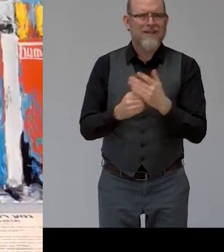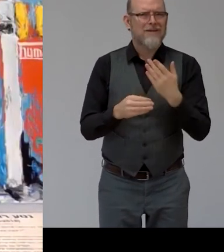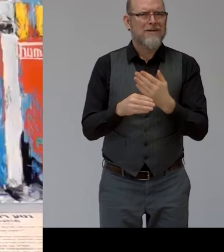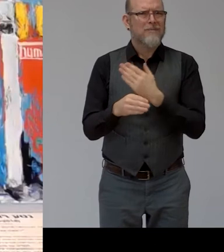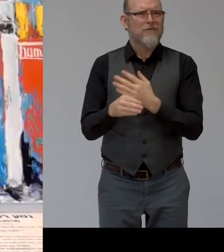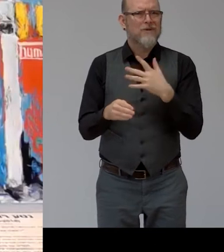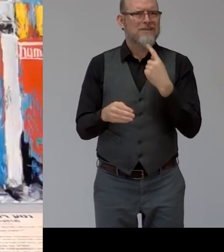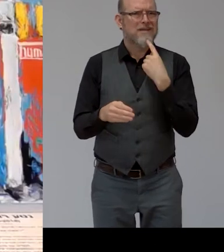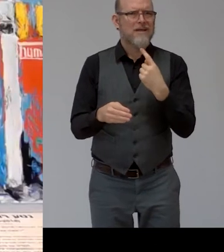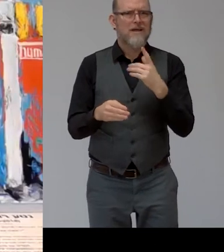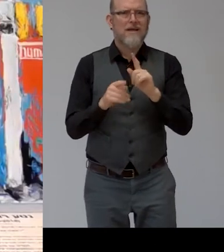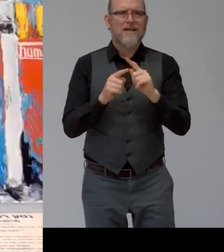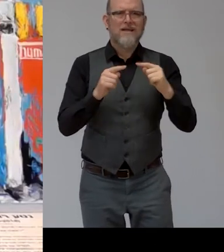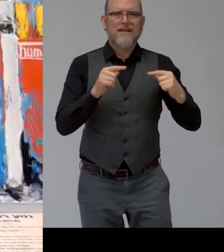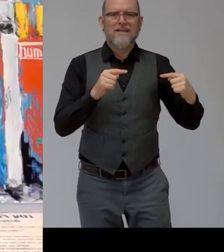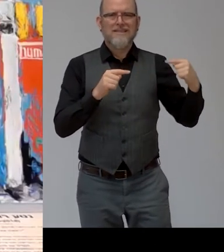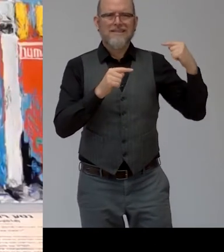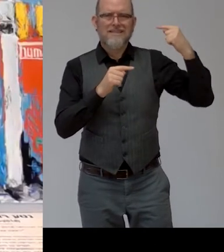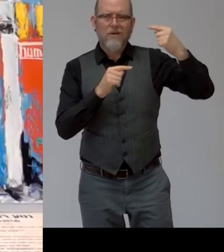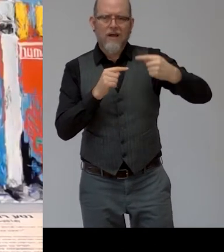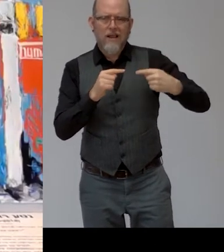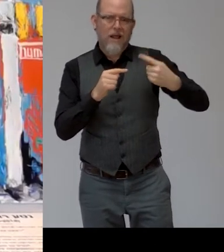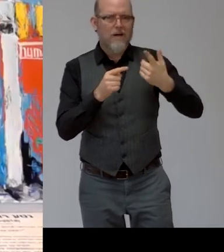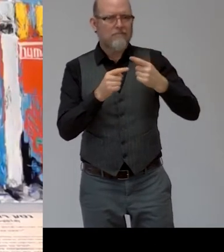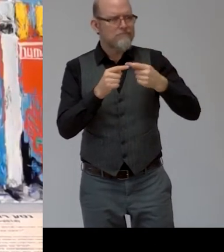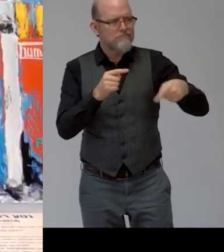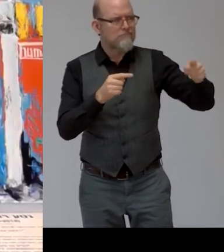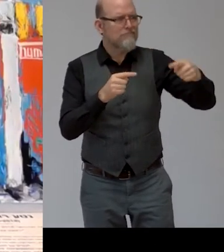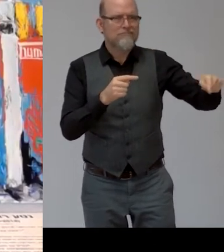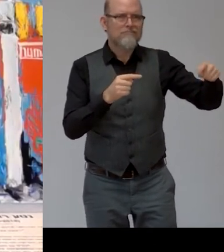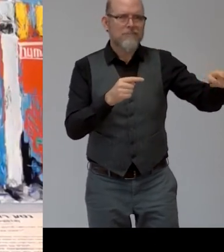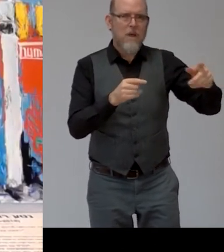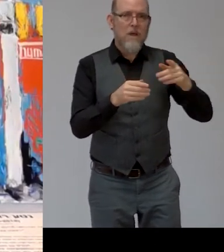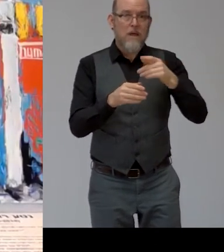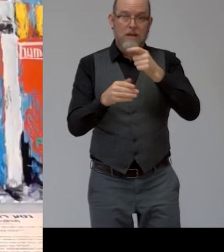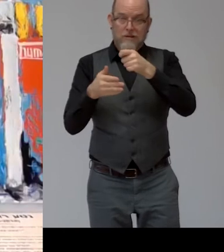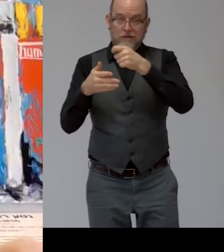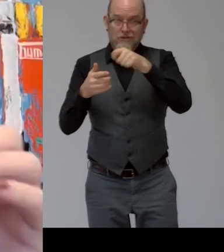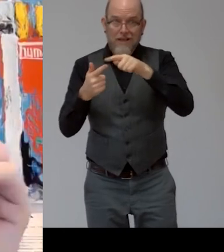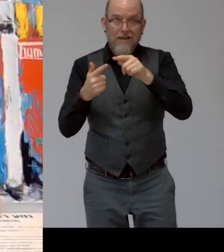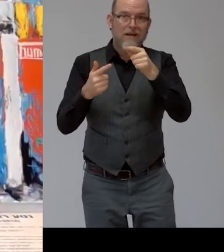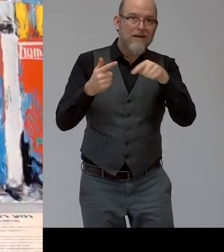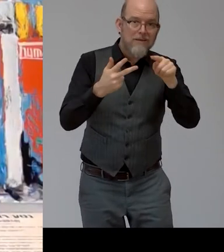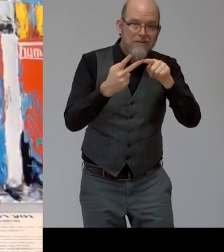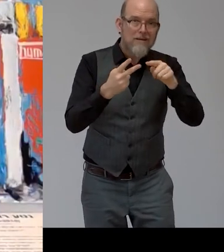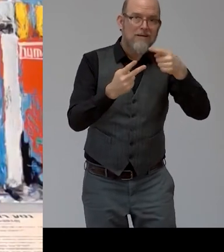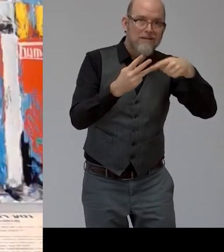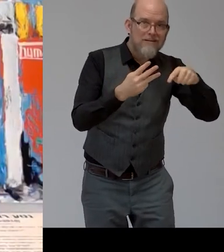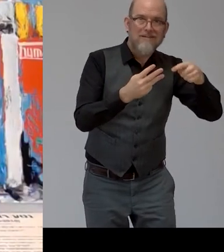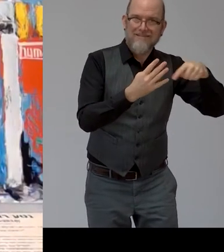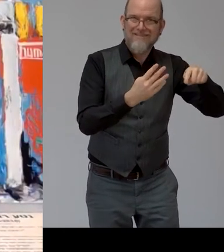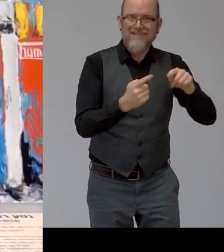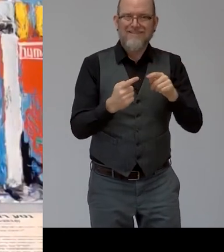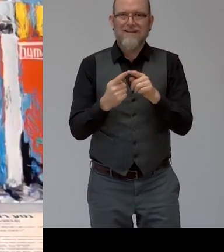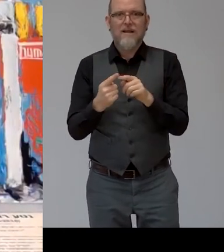holistic perspective and it's very important that uh employees understand that um uh it's